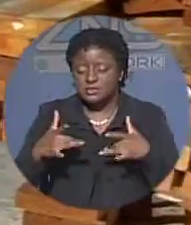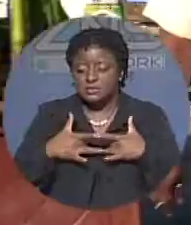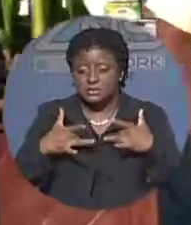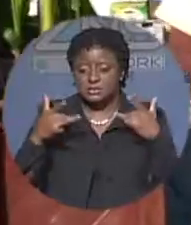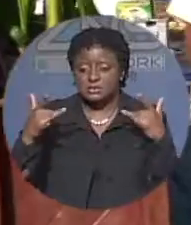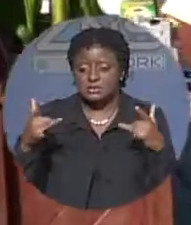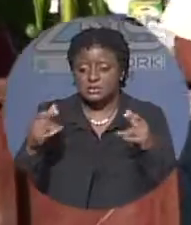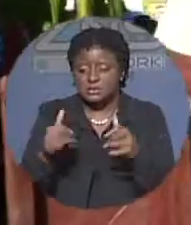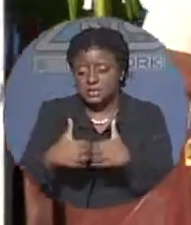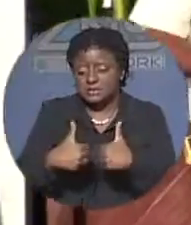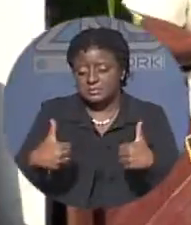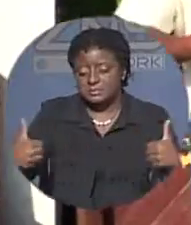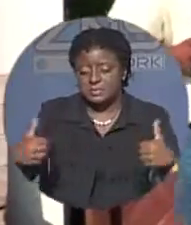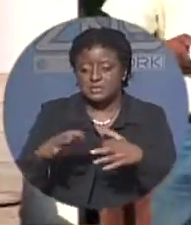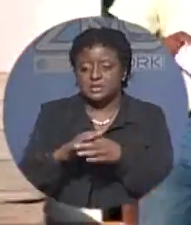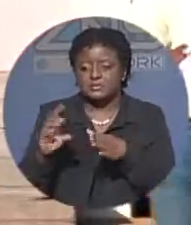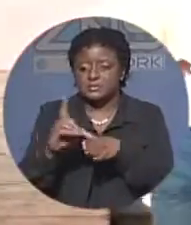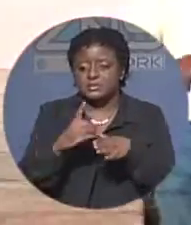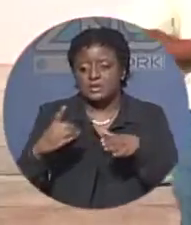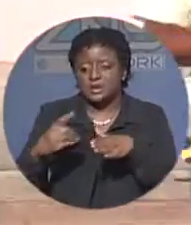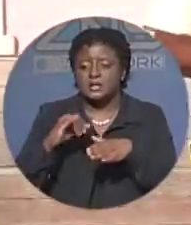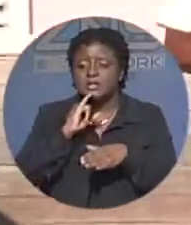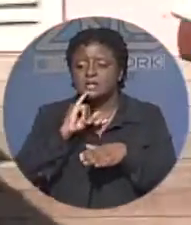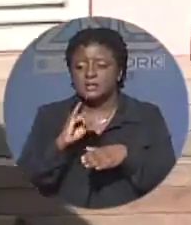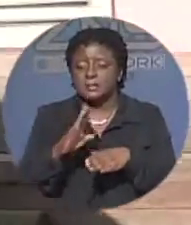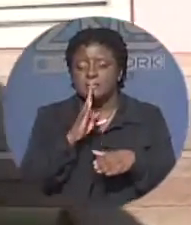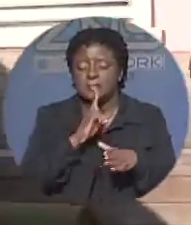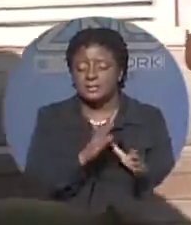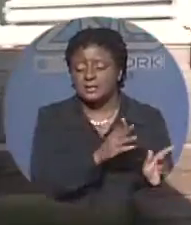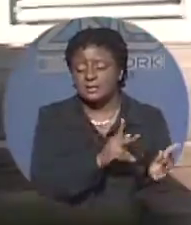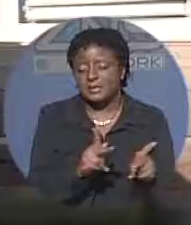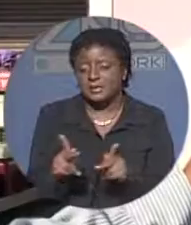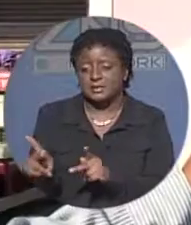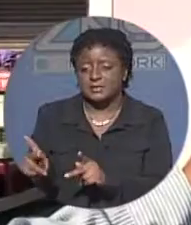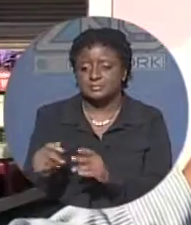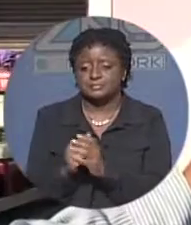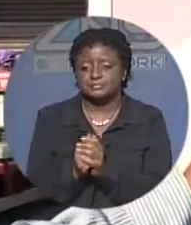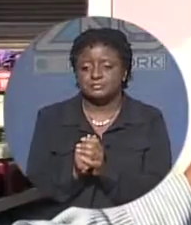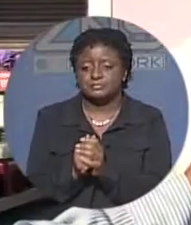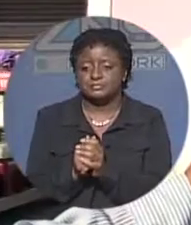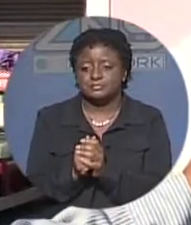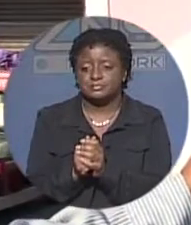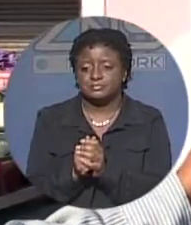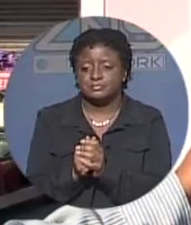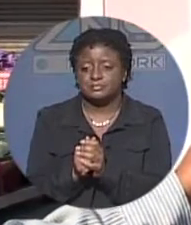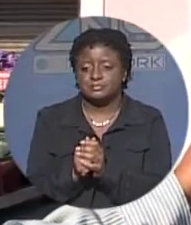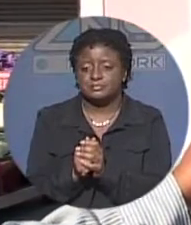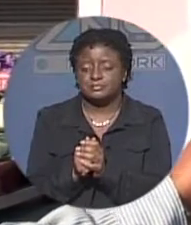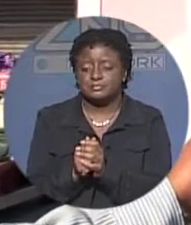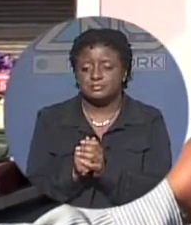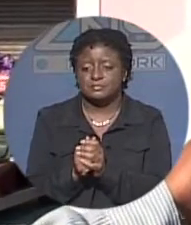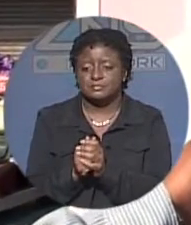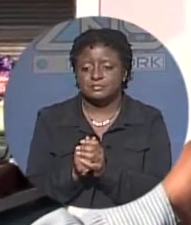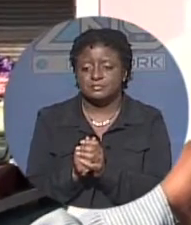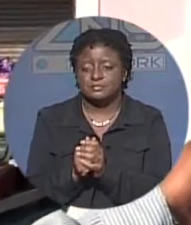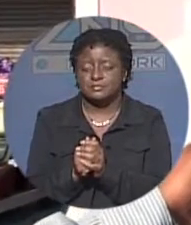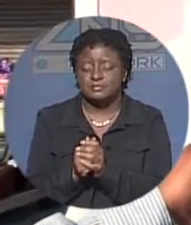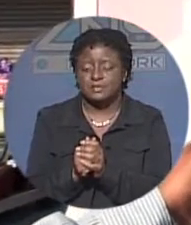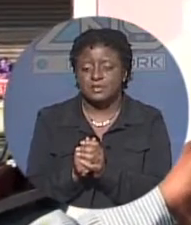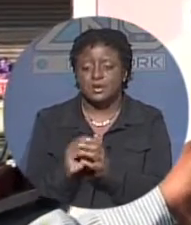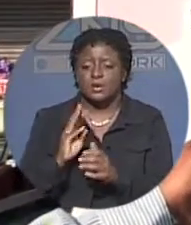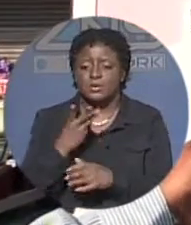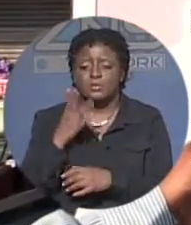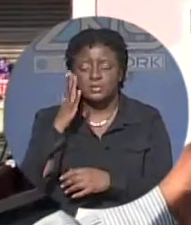blueprinted dion monroe is assistant engineer at the ministry of works there's need some work to the catwalk it's probably expansion of